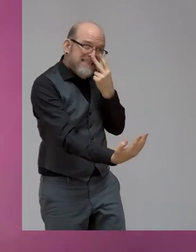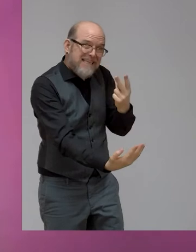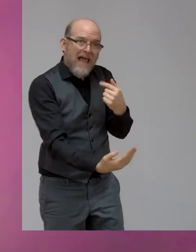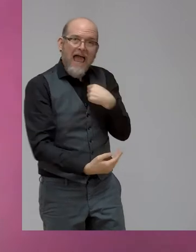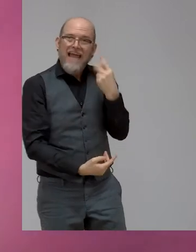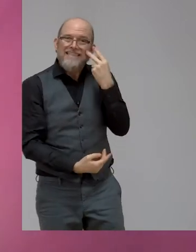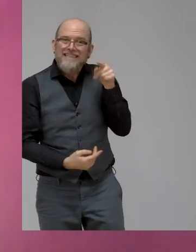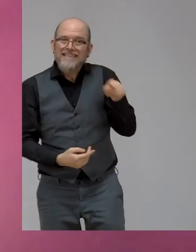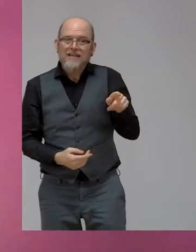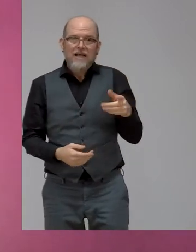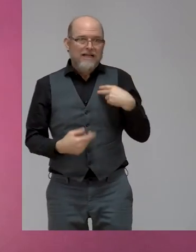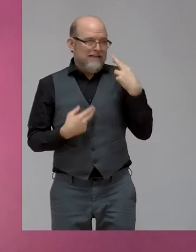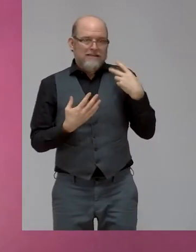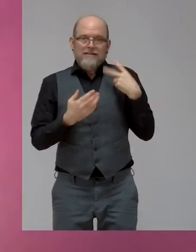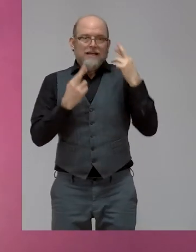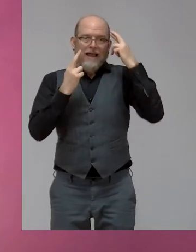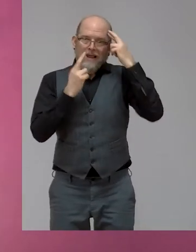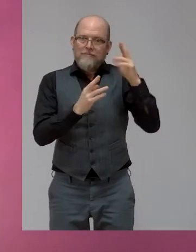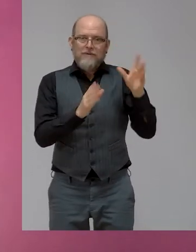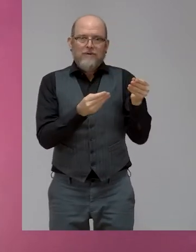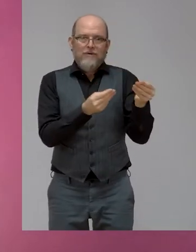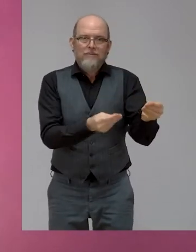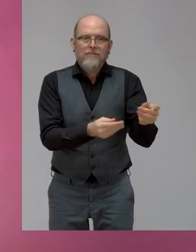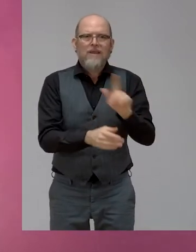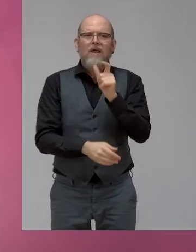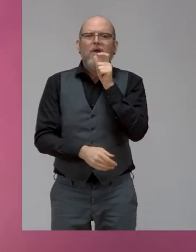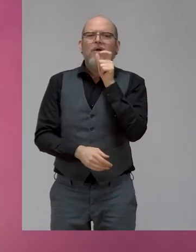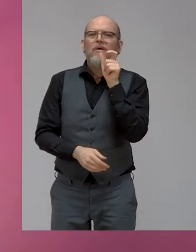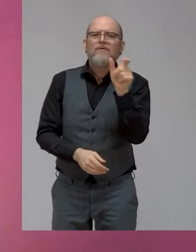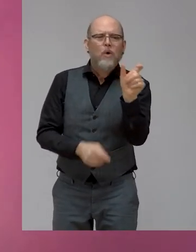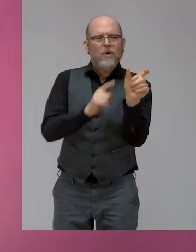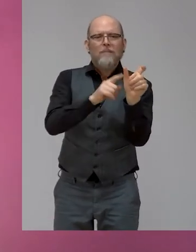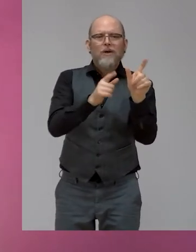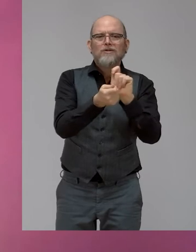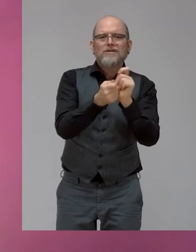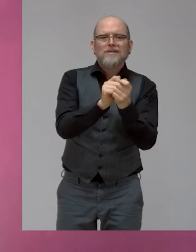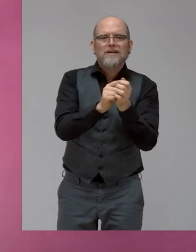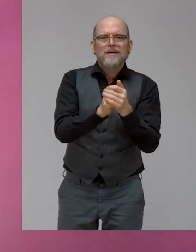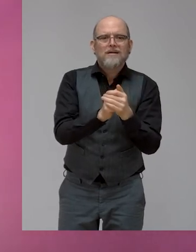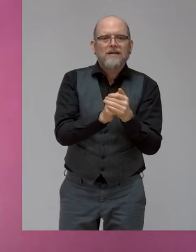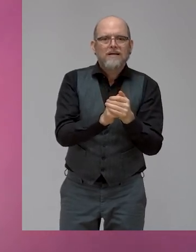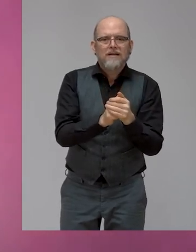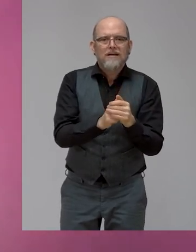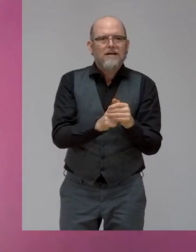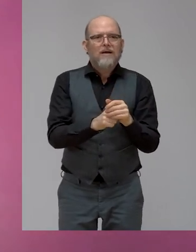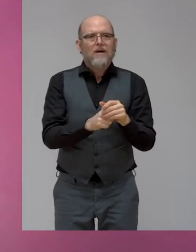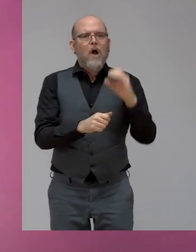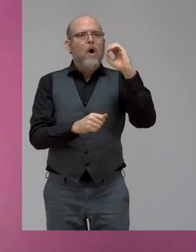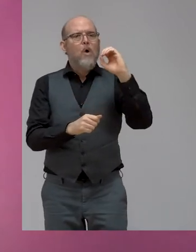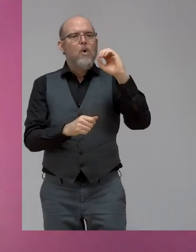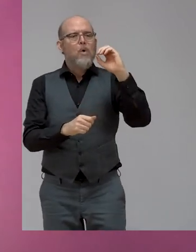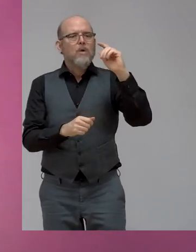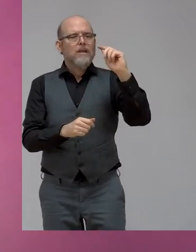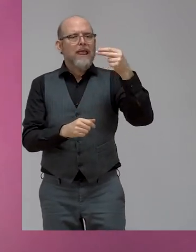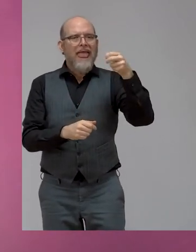stepping beyond this word other. And the final point is really about leadership. I'm writing a book